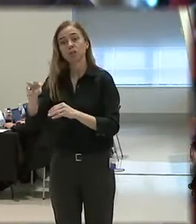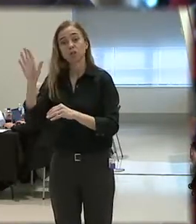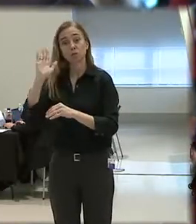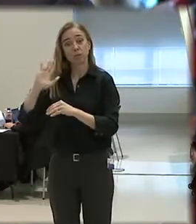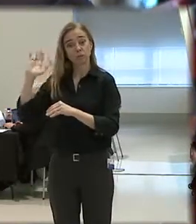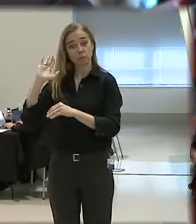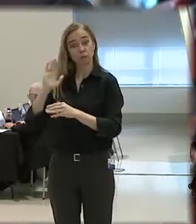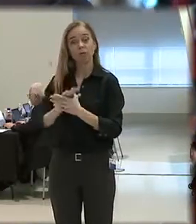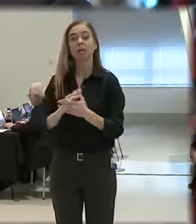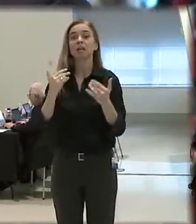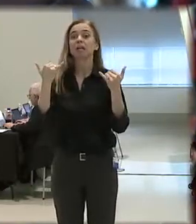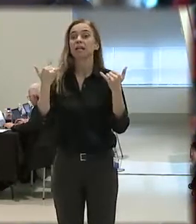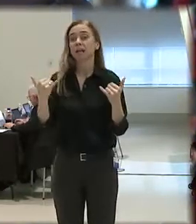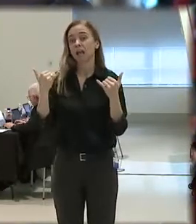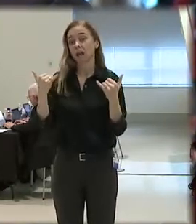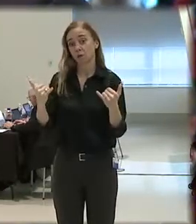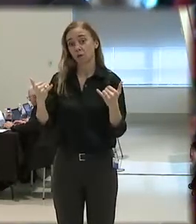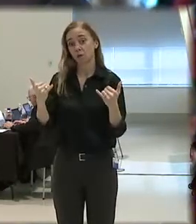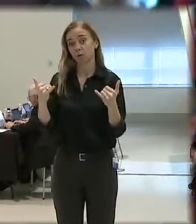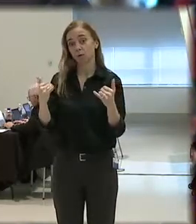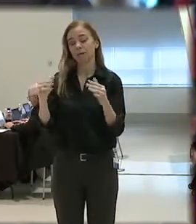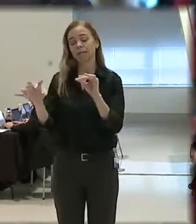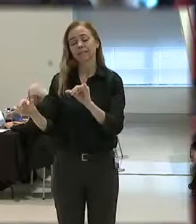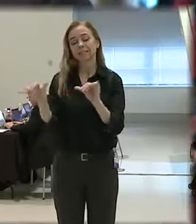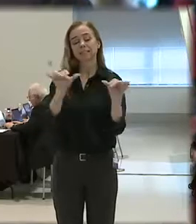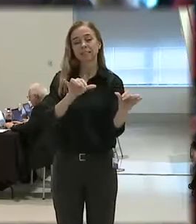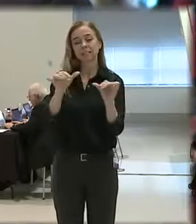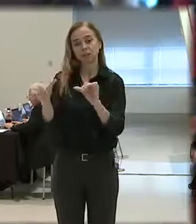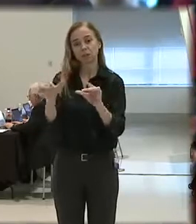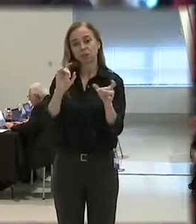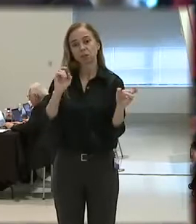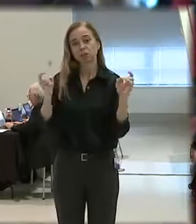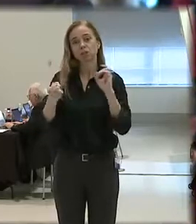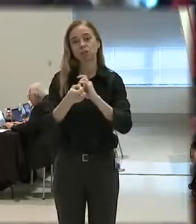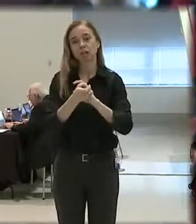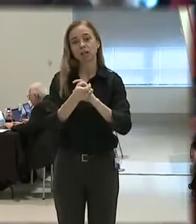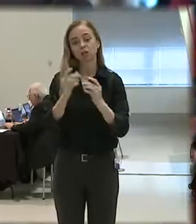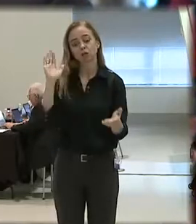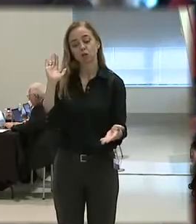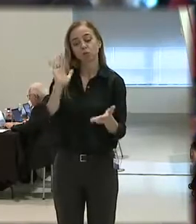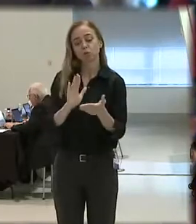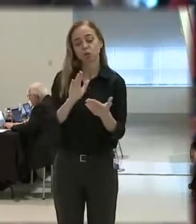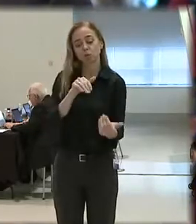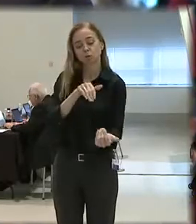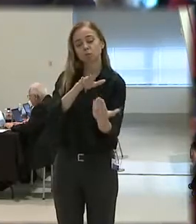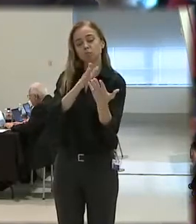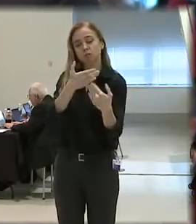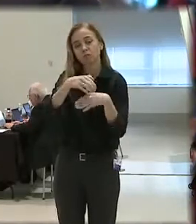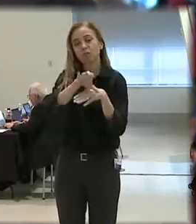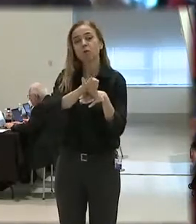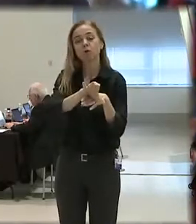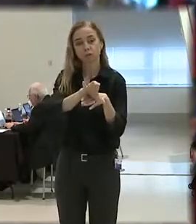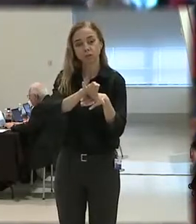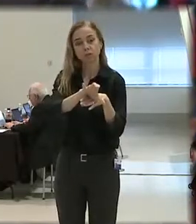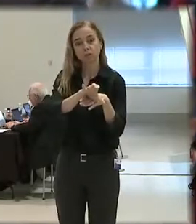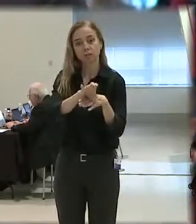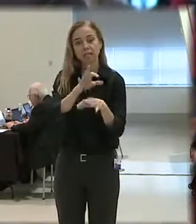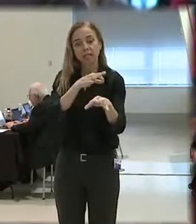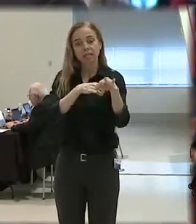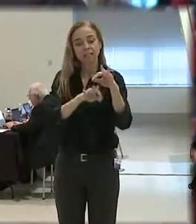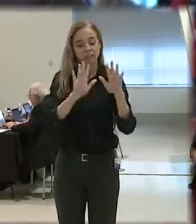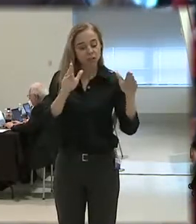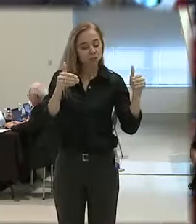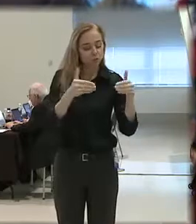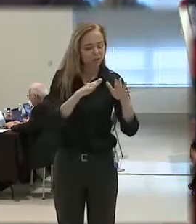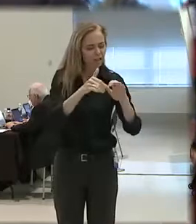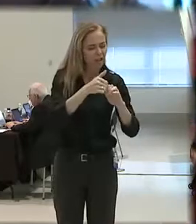Today, we need to make similar change in our approaches to reducing use of force. Instead of focusing almost entirely on how we